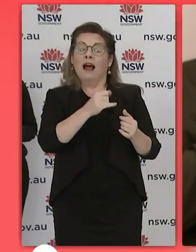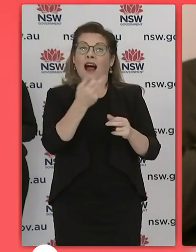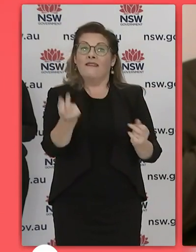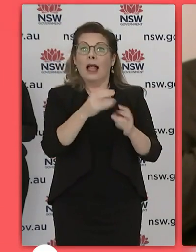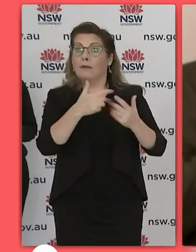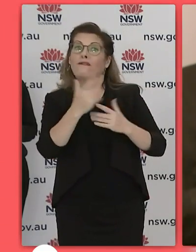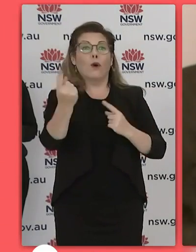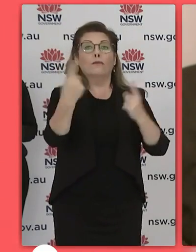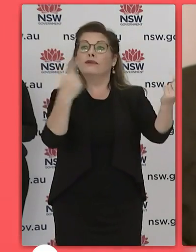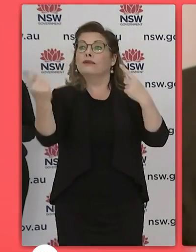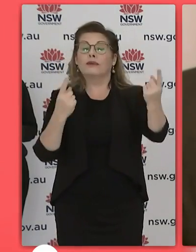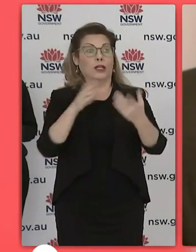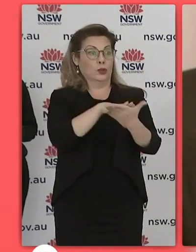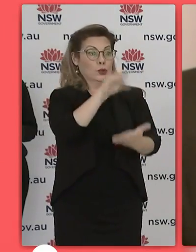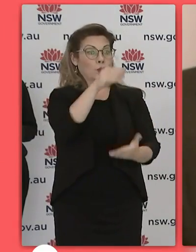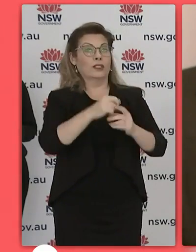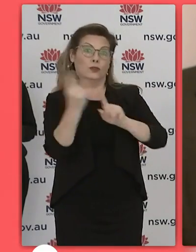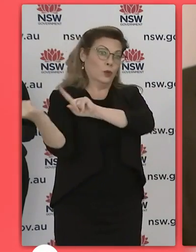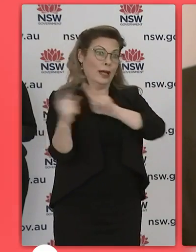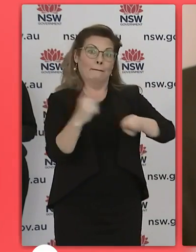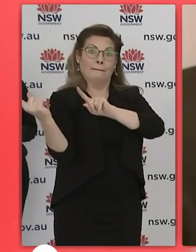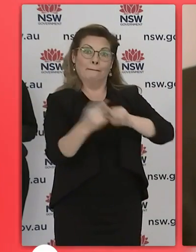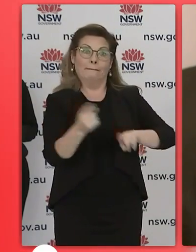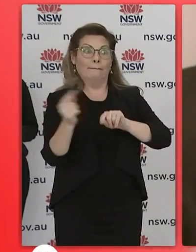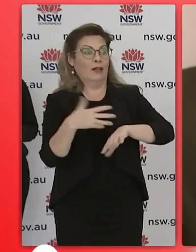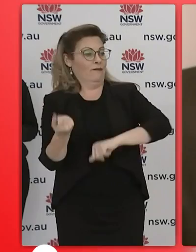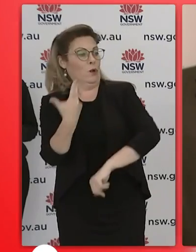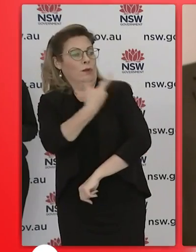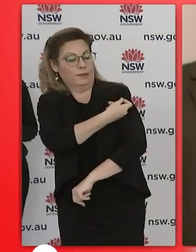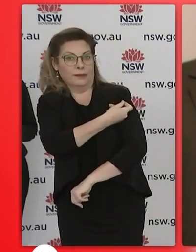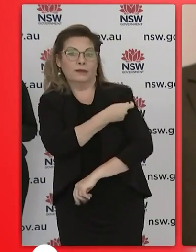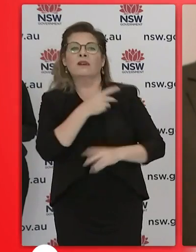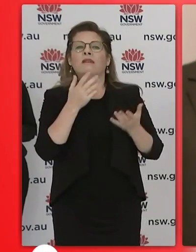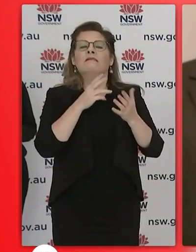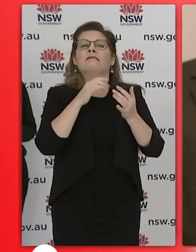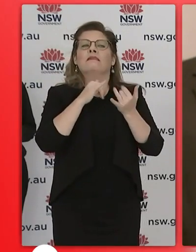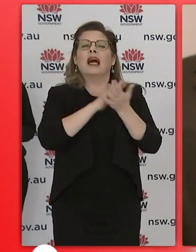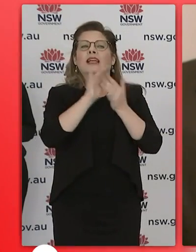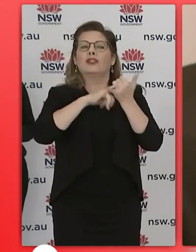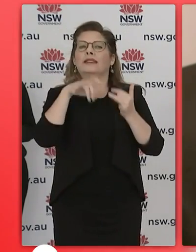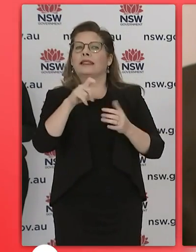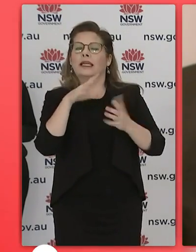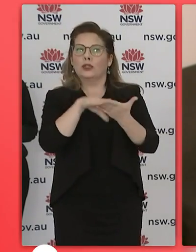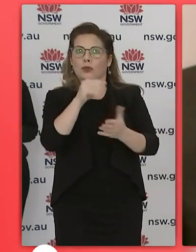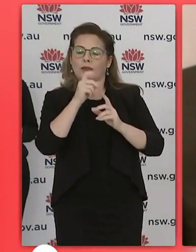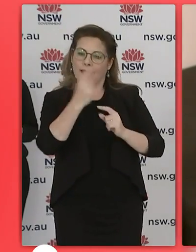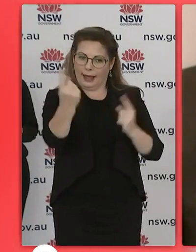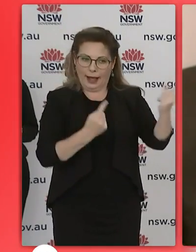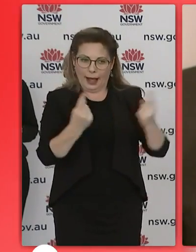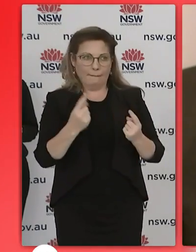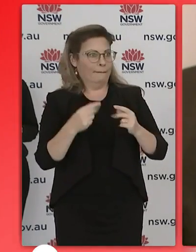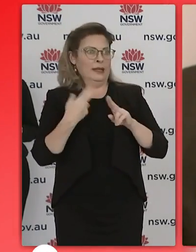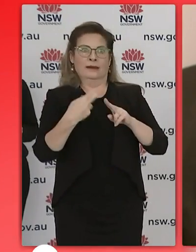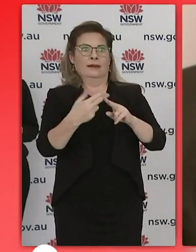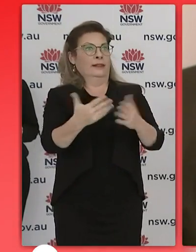of age and we do encourage all students to make sure they come forward for that opportunity because obviously by the time